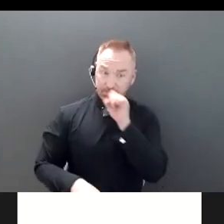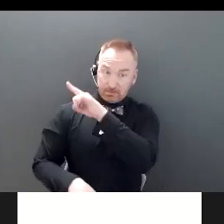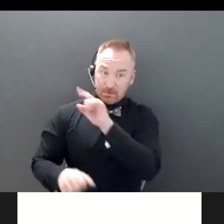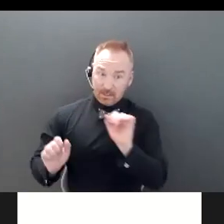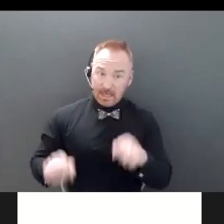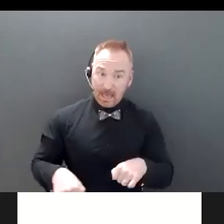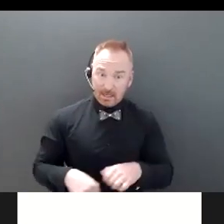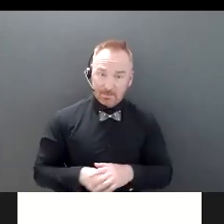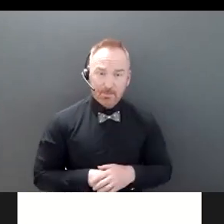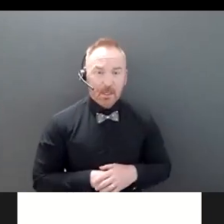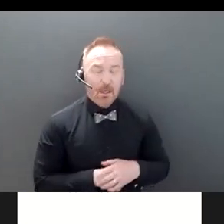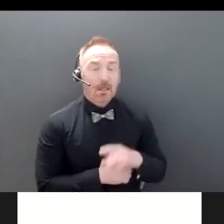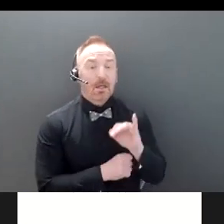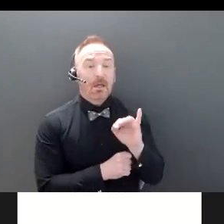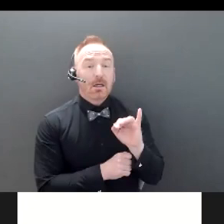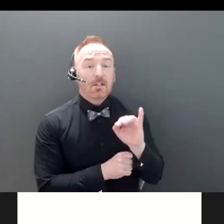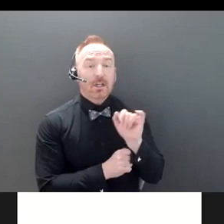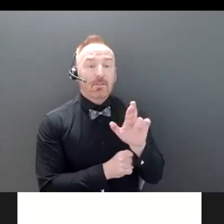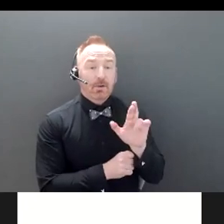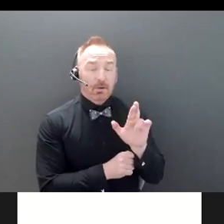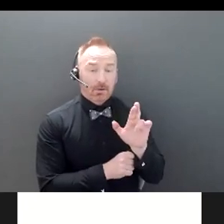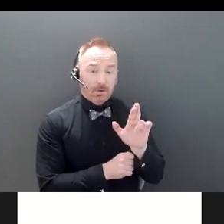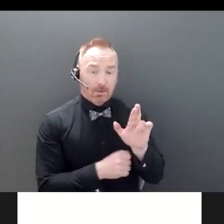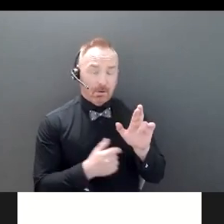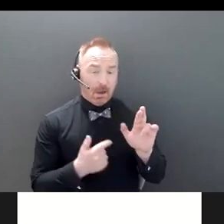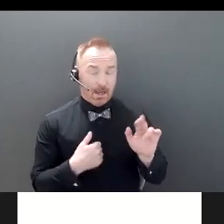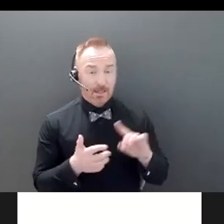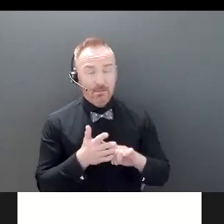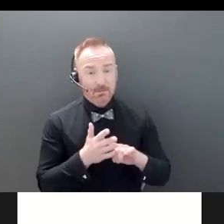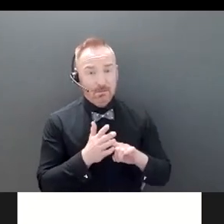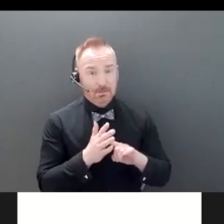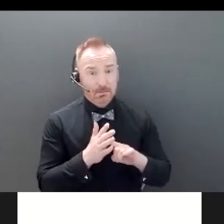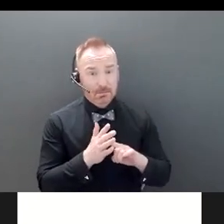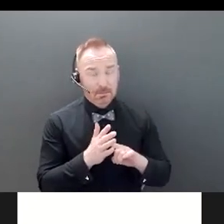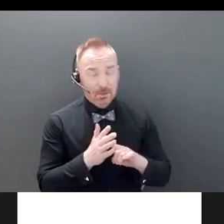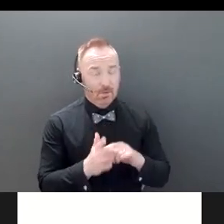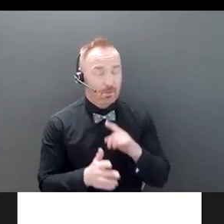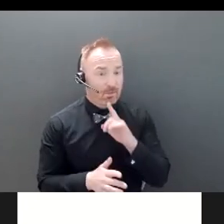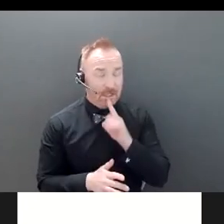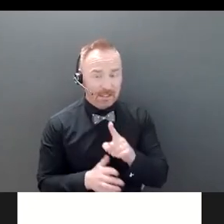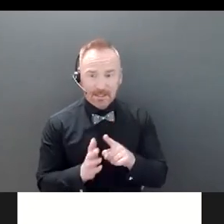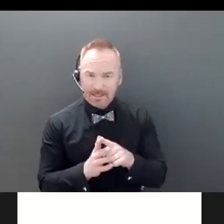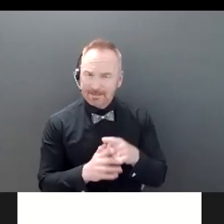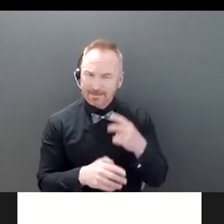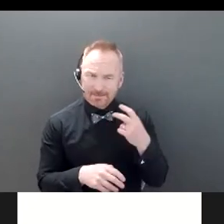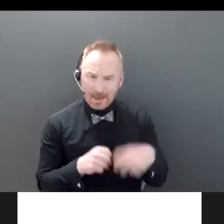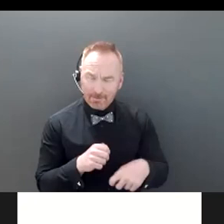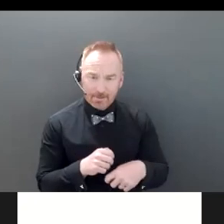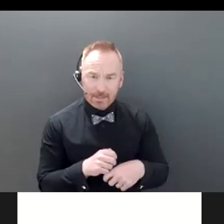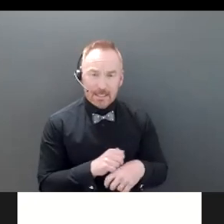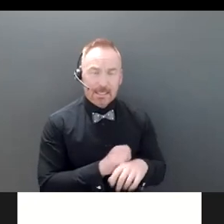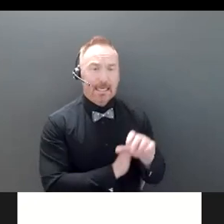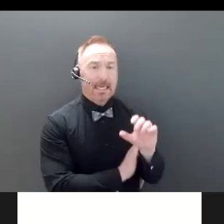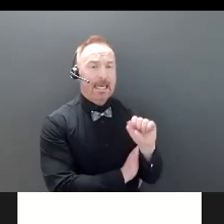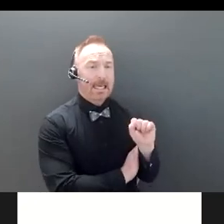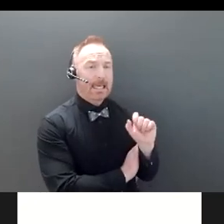I guess I could start with, you know, I think it's so difficult and, you know, in our stakeholder engagement, we